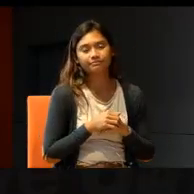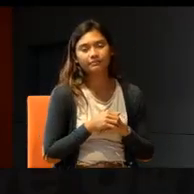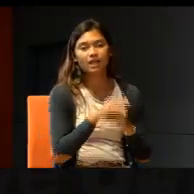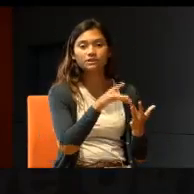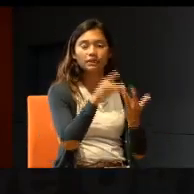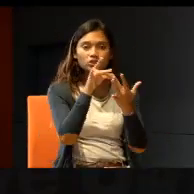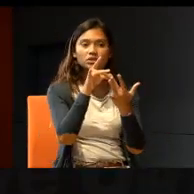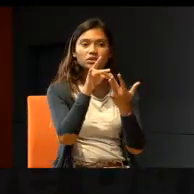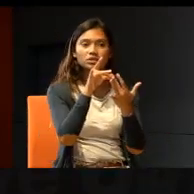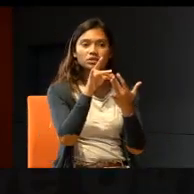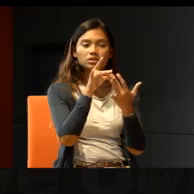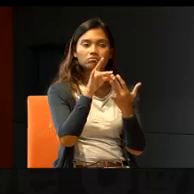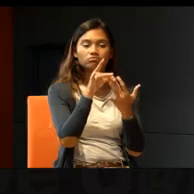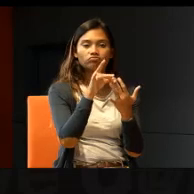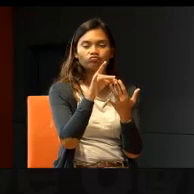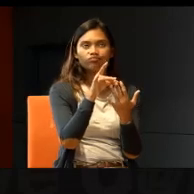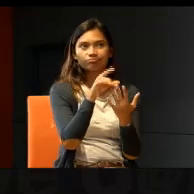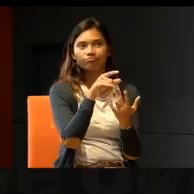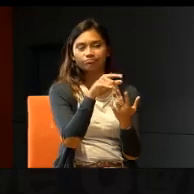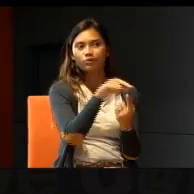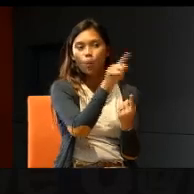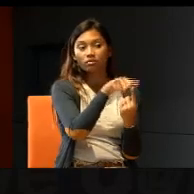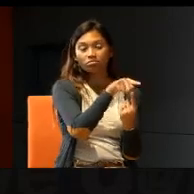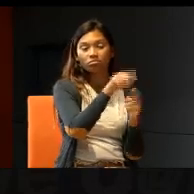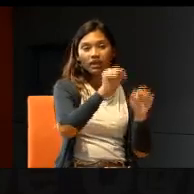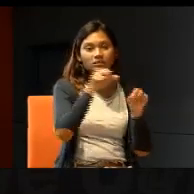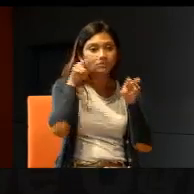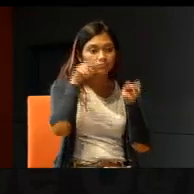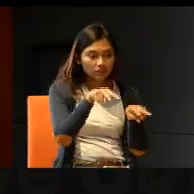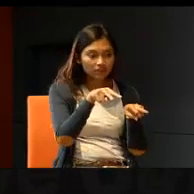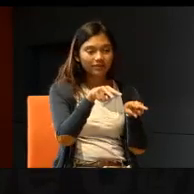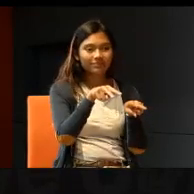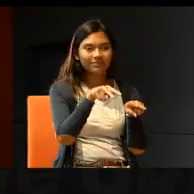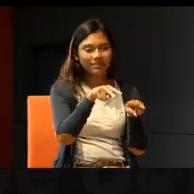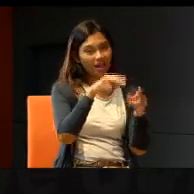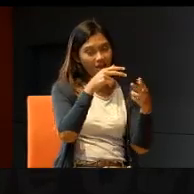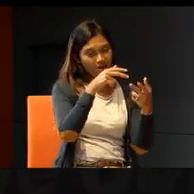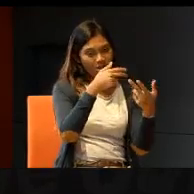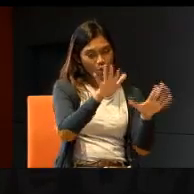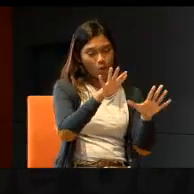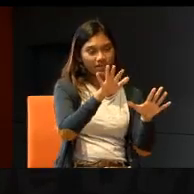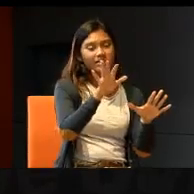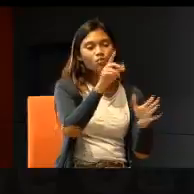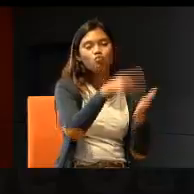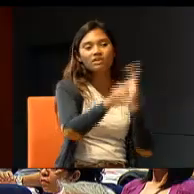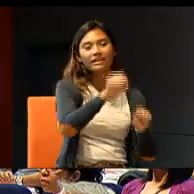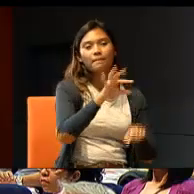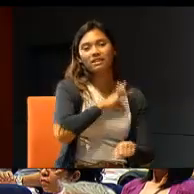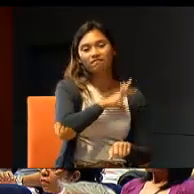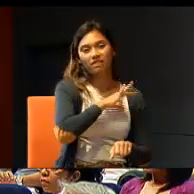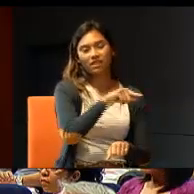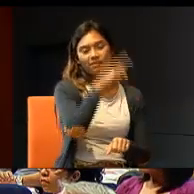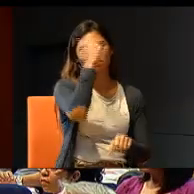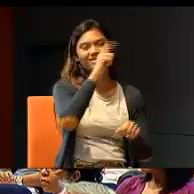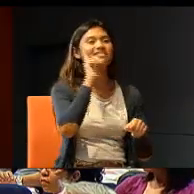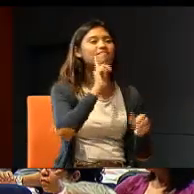especially when they can see that those who are really attending the school benefit. The deaf community is